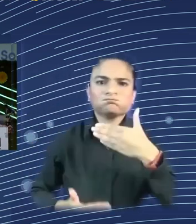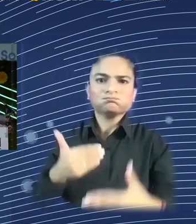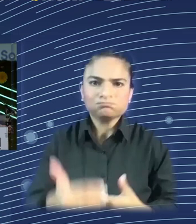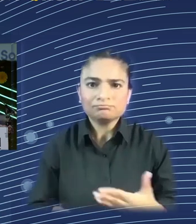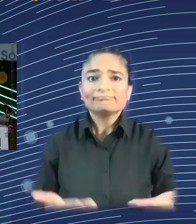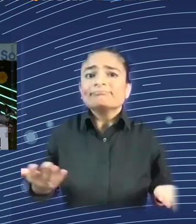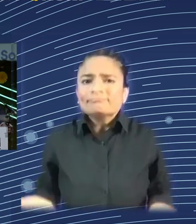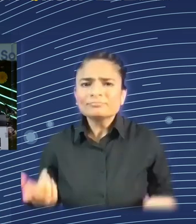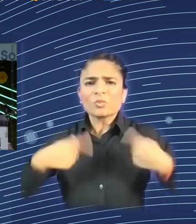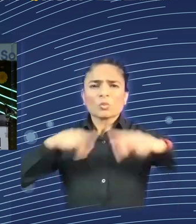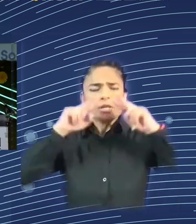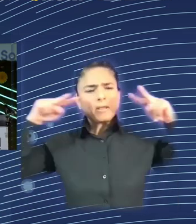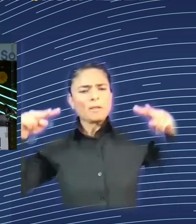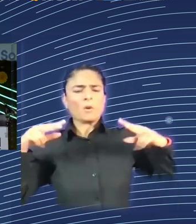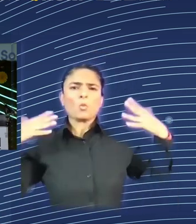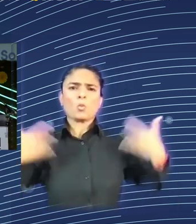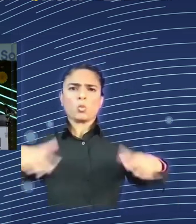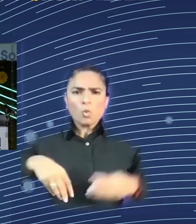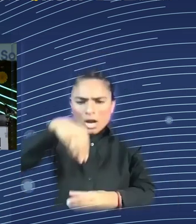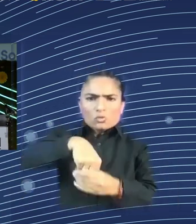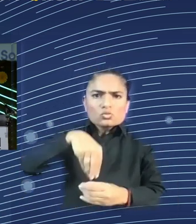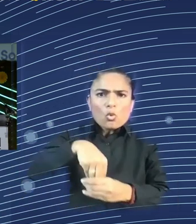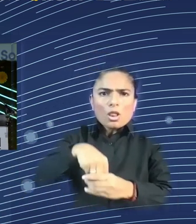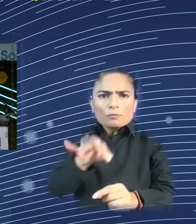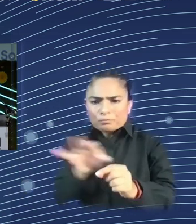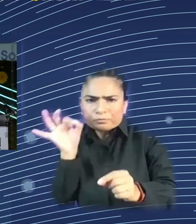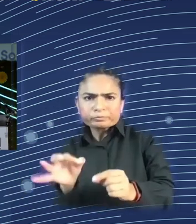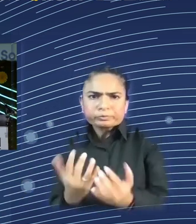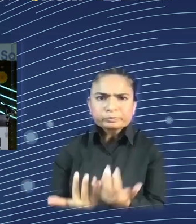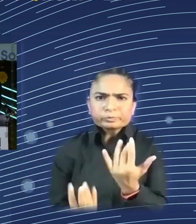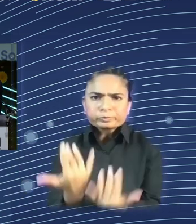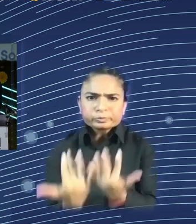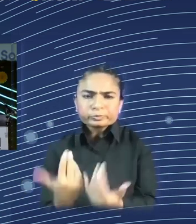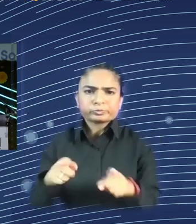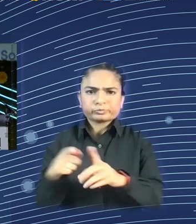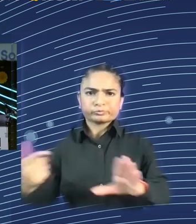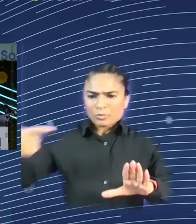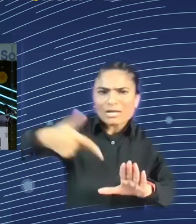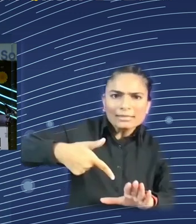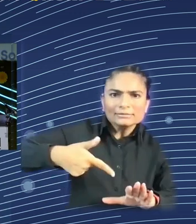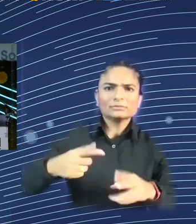gasoline and the invention of the motor car, which is what Henry Ford was doing, of course.